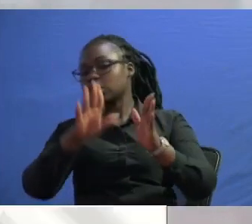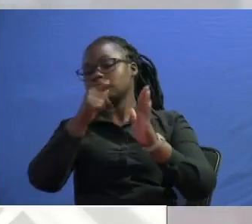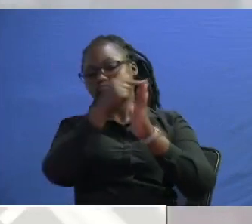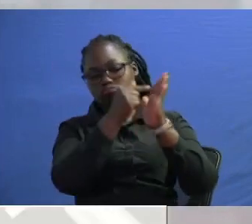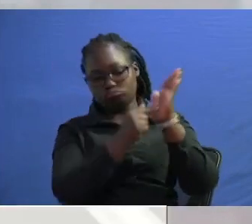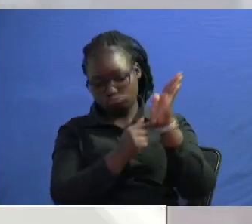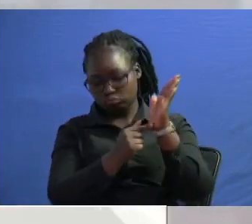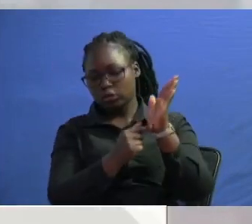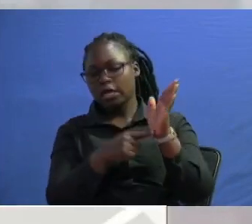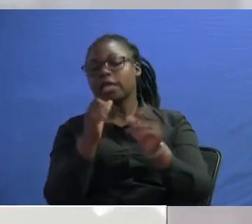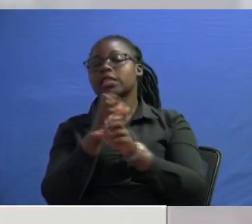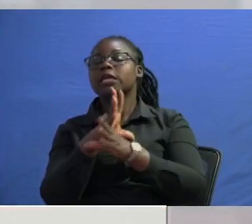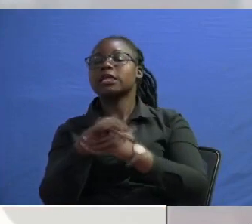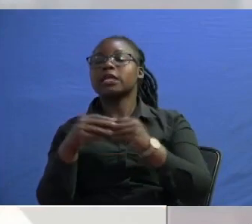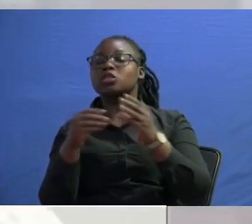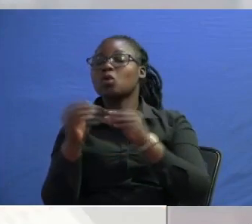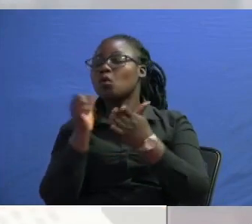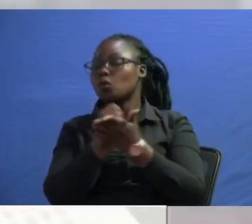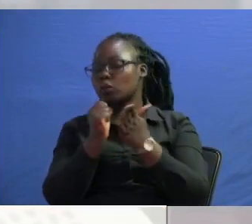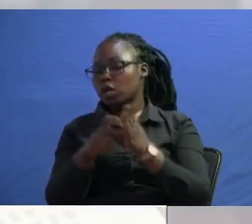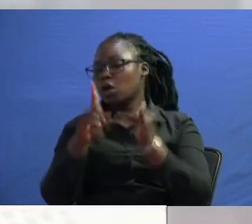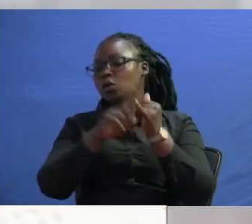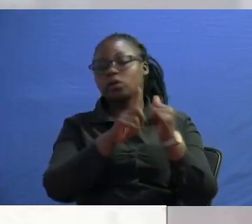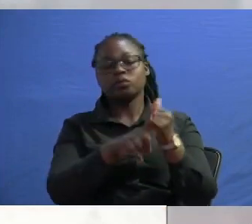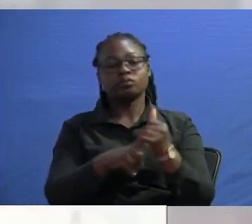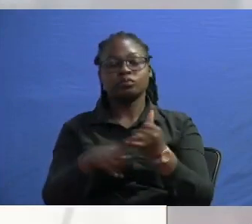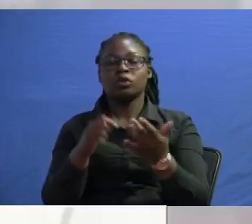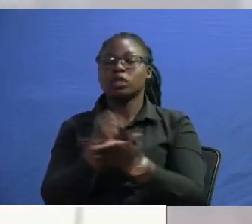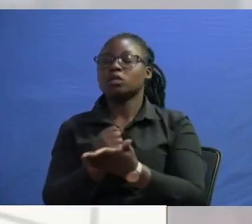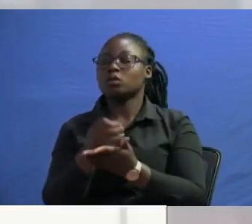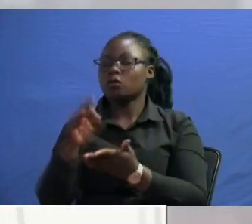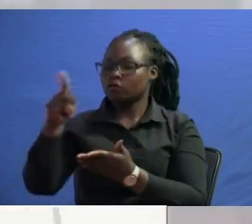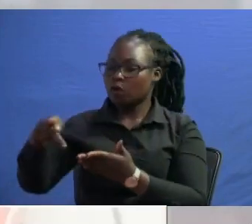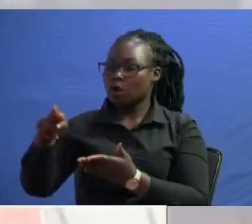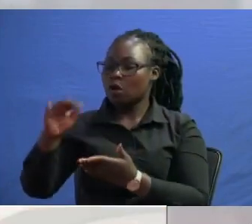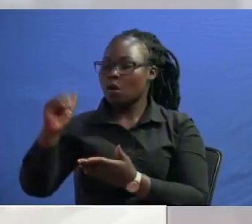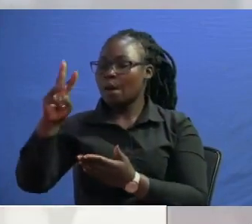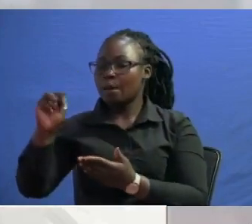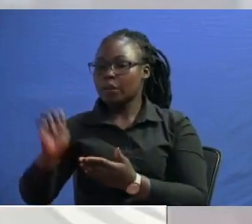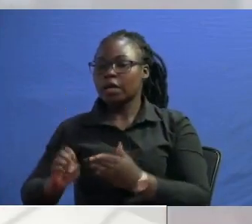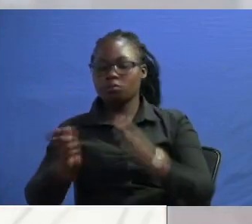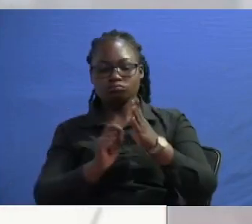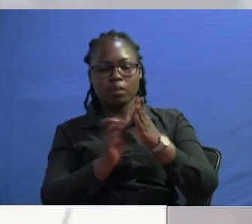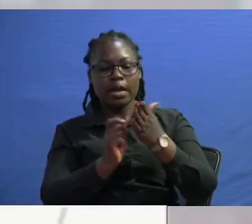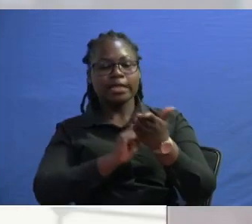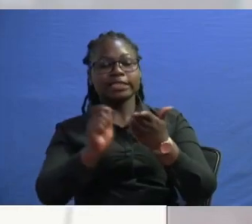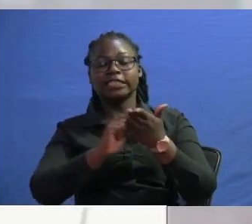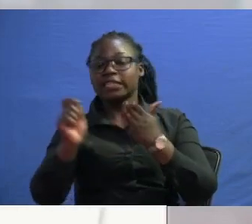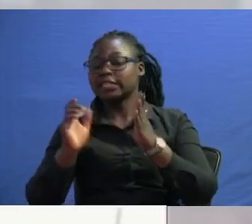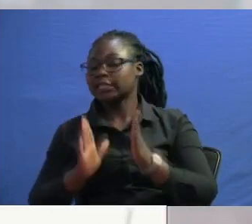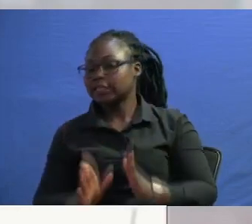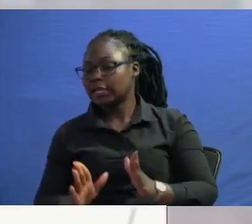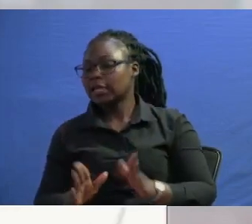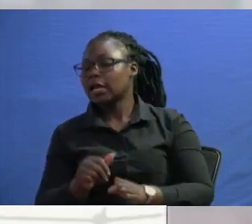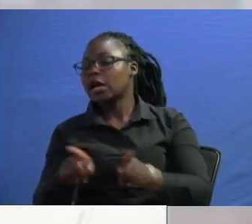of uh you know offices offices and of course one of them is the office of prime uh cabinet and and of course another